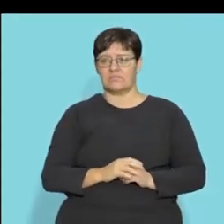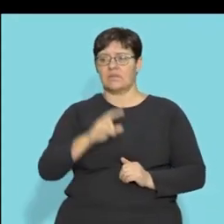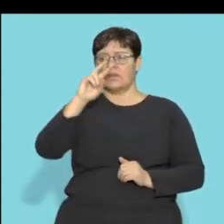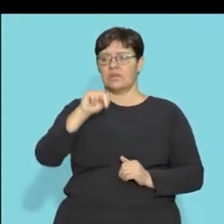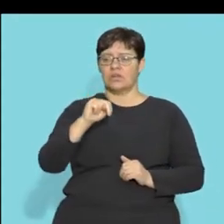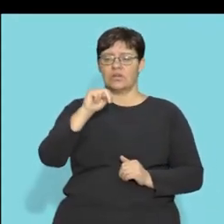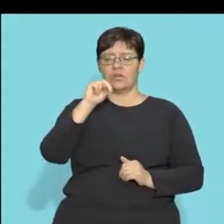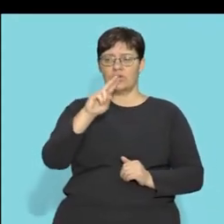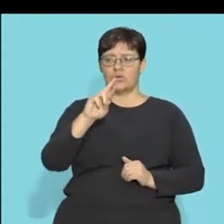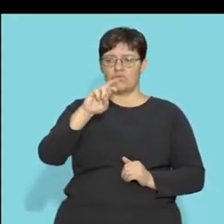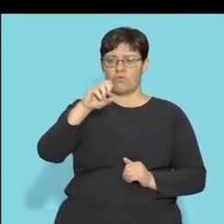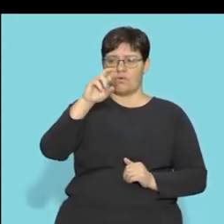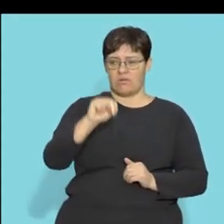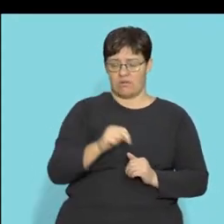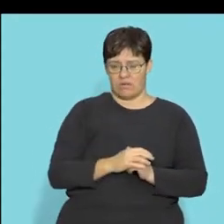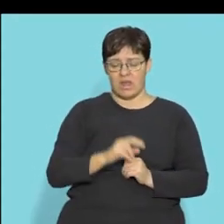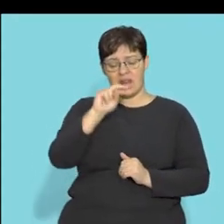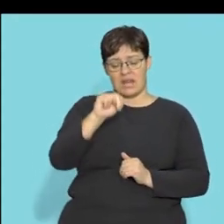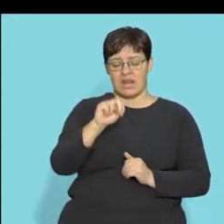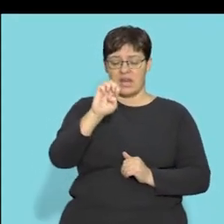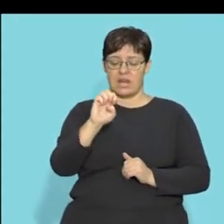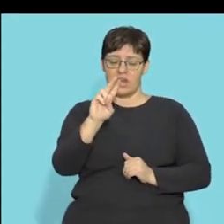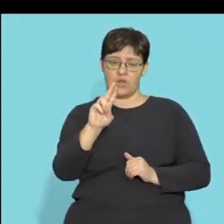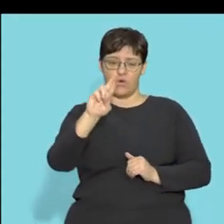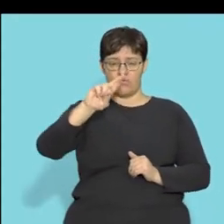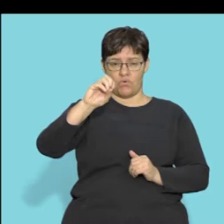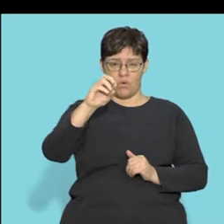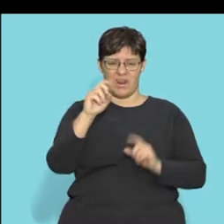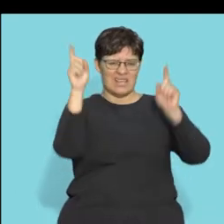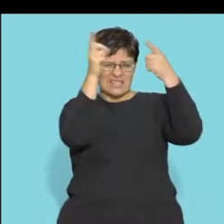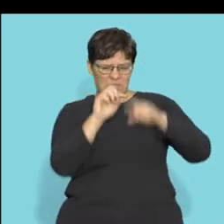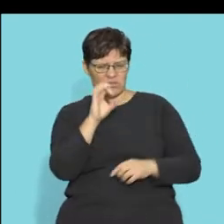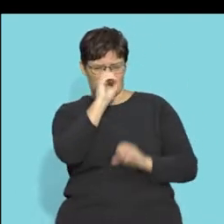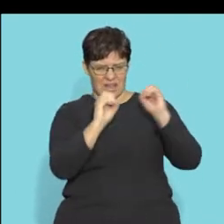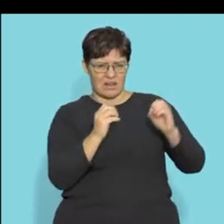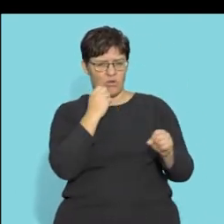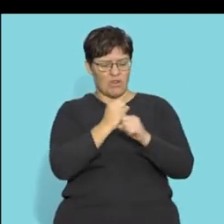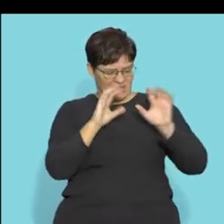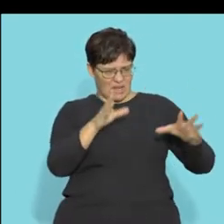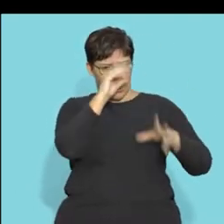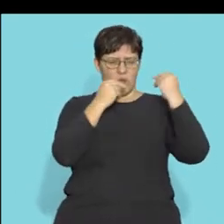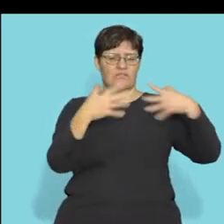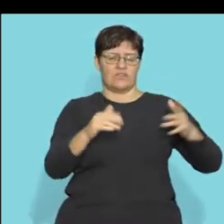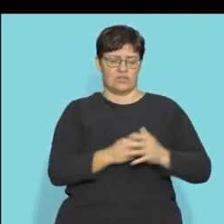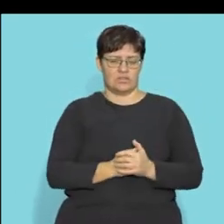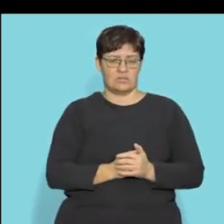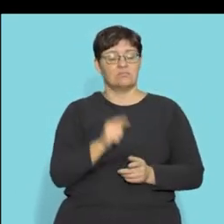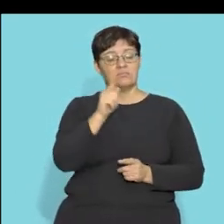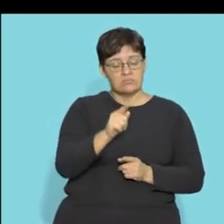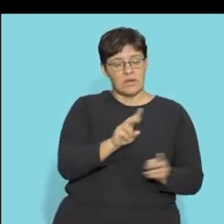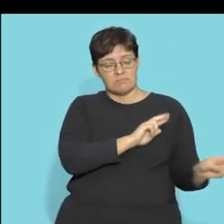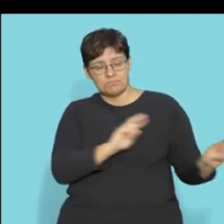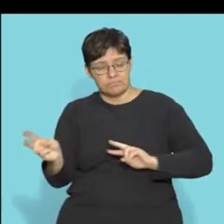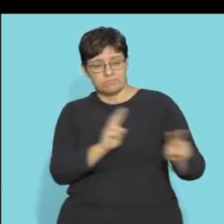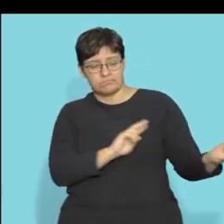Right. Neuron. That is a specialized cell. Right. And you've learned about this in grade 10. That